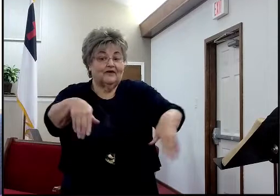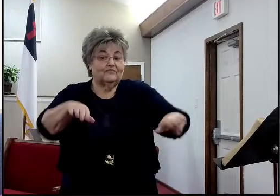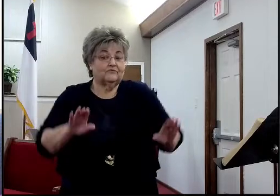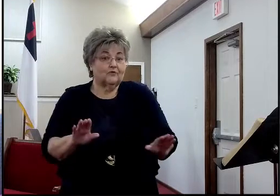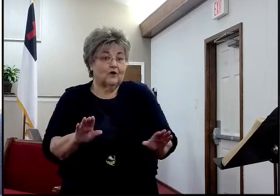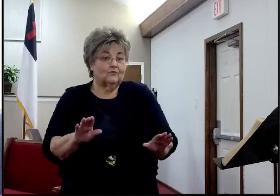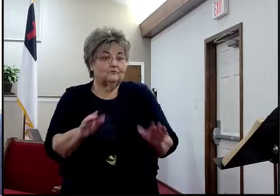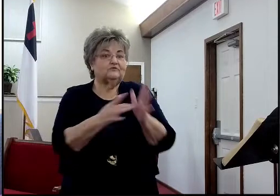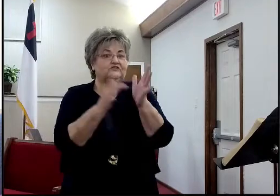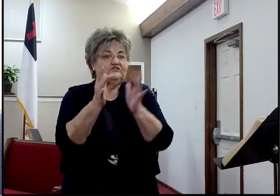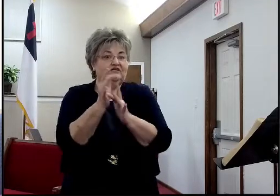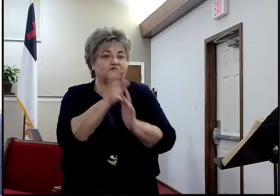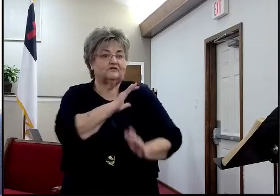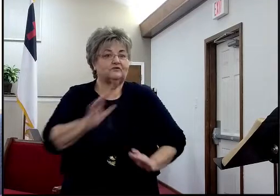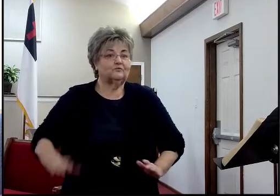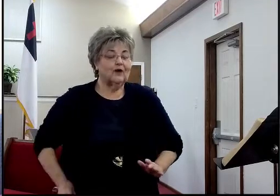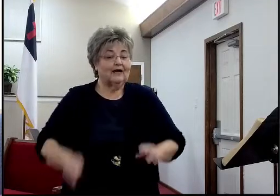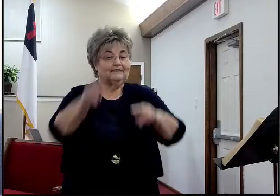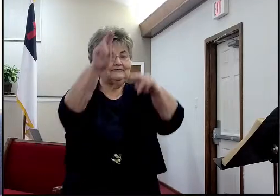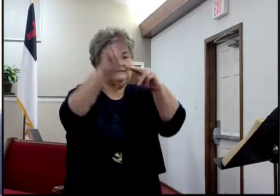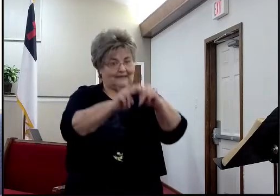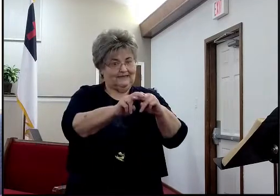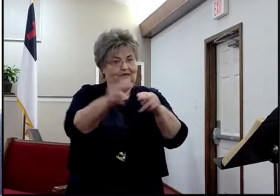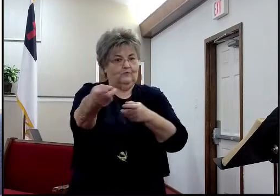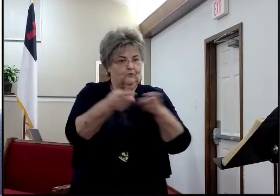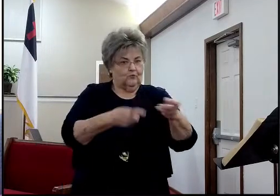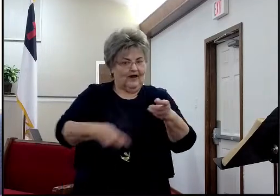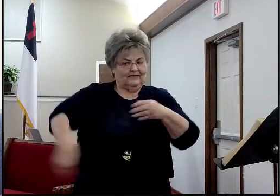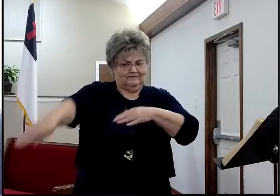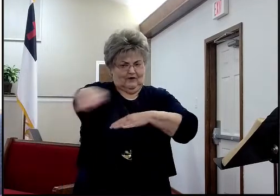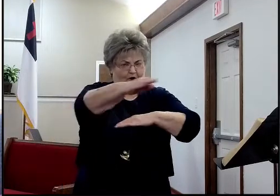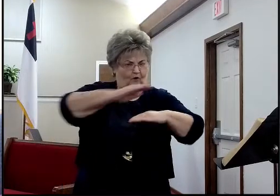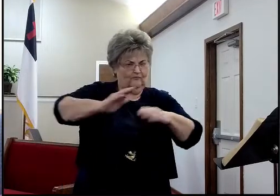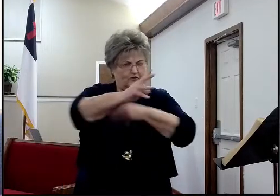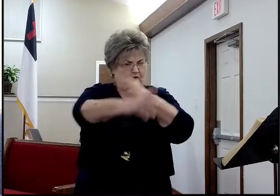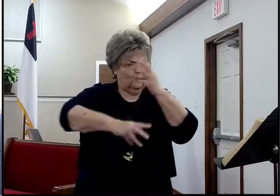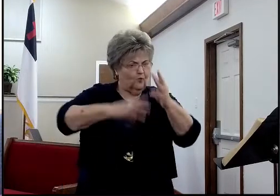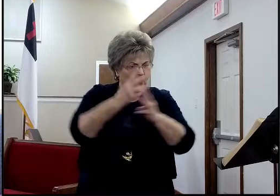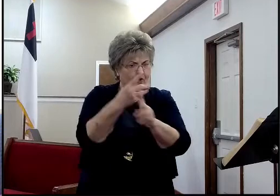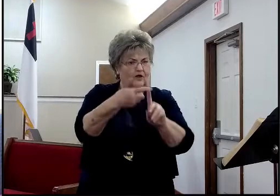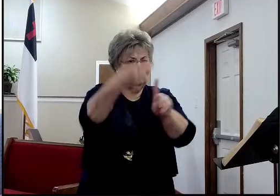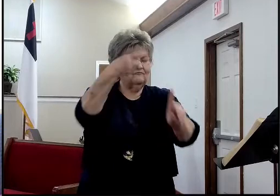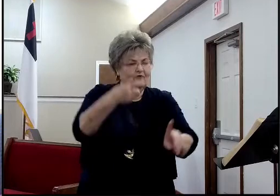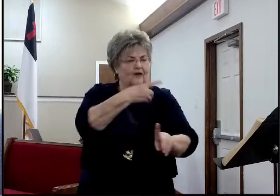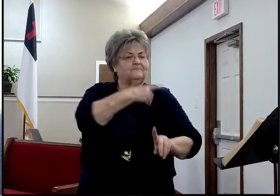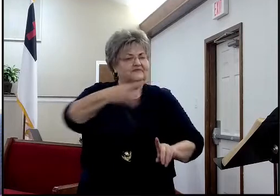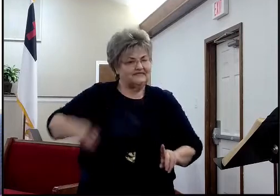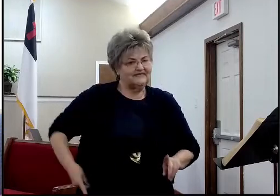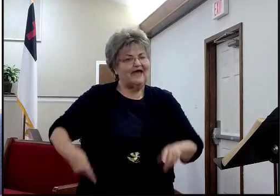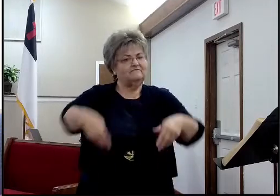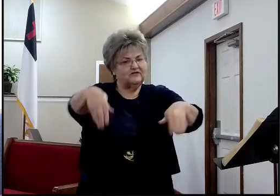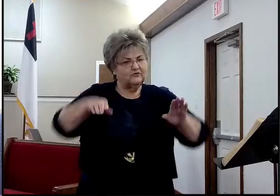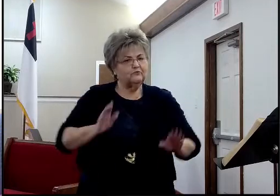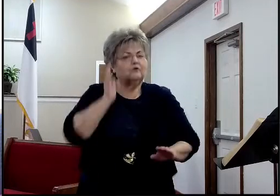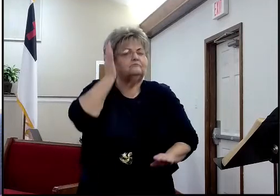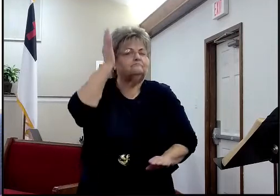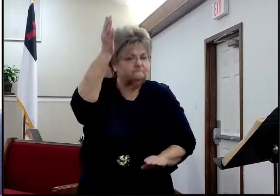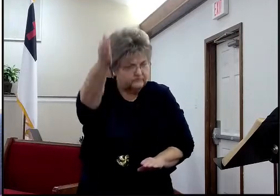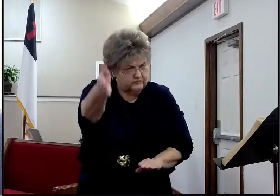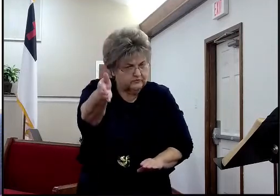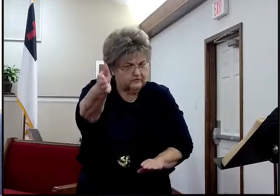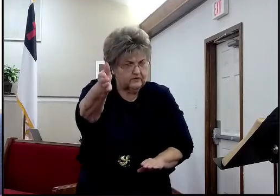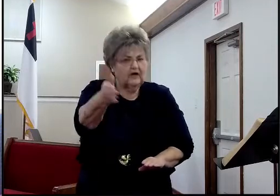over the world, from David's throne, forever. It will happen. And we, since we know that God has done this,